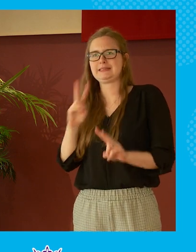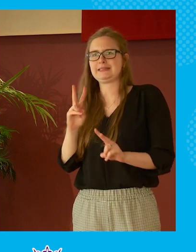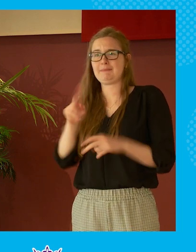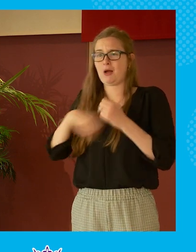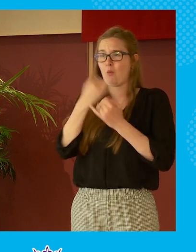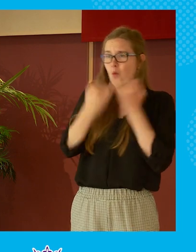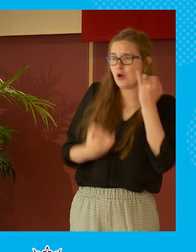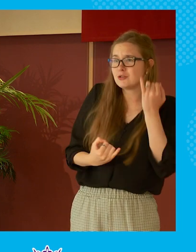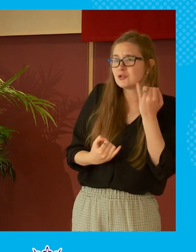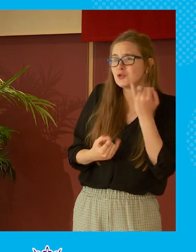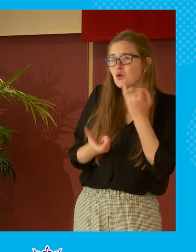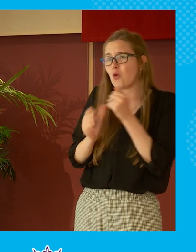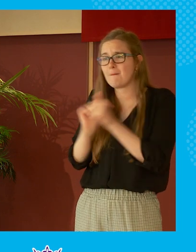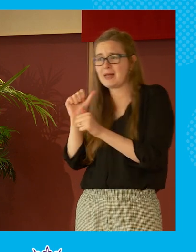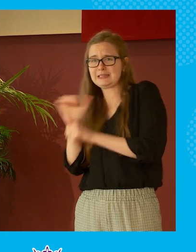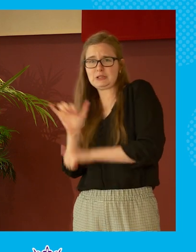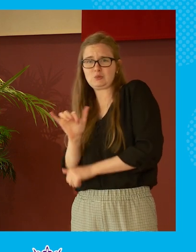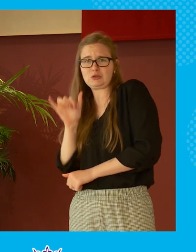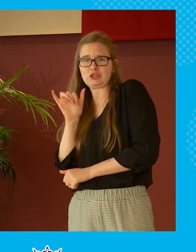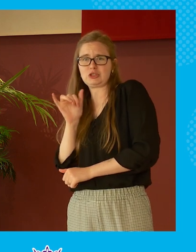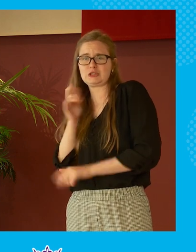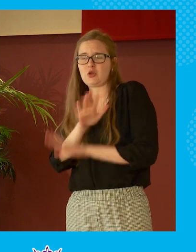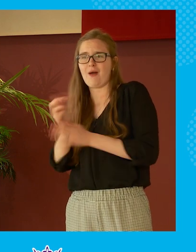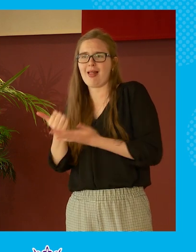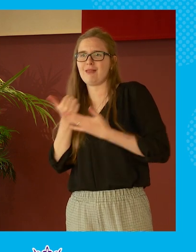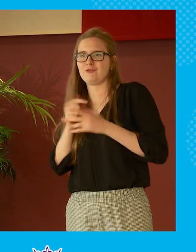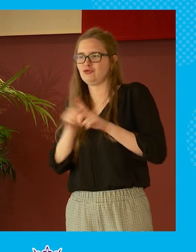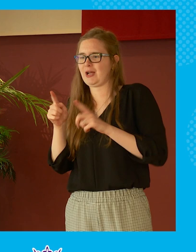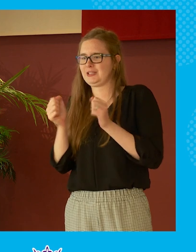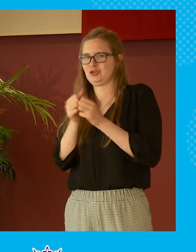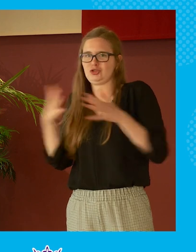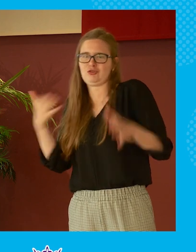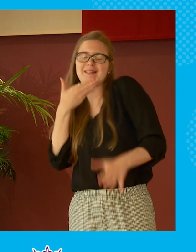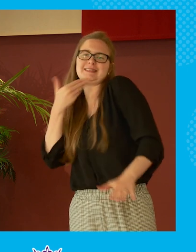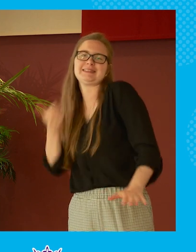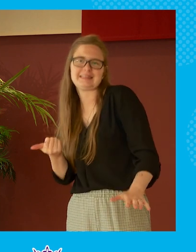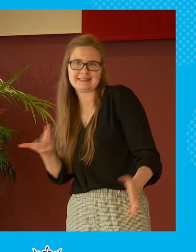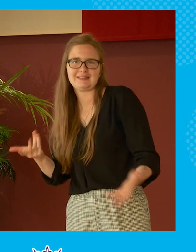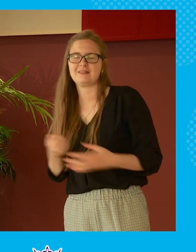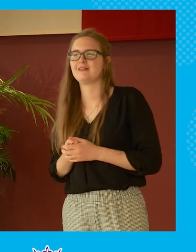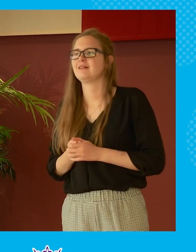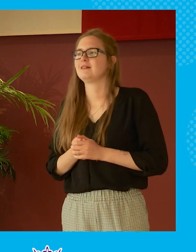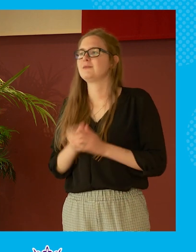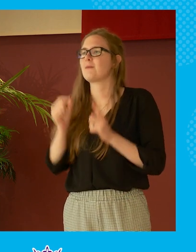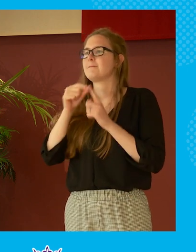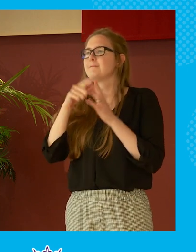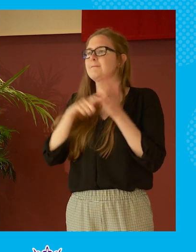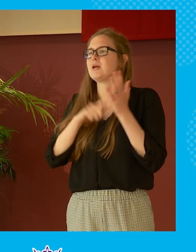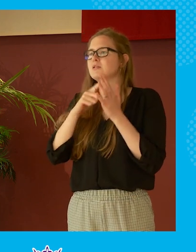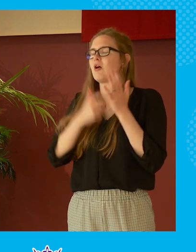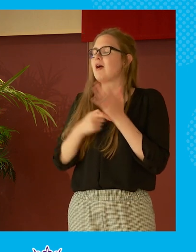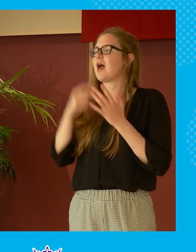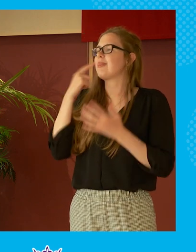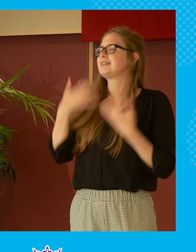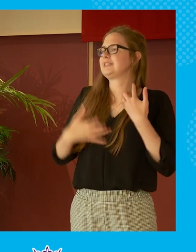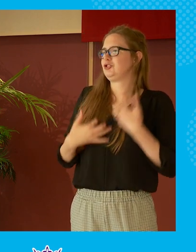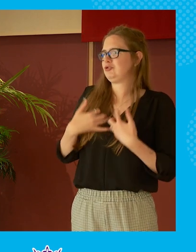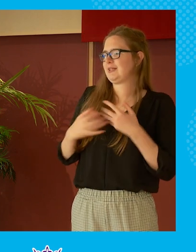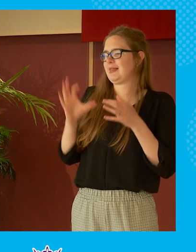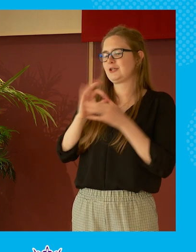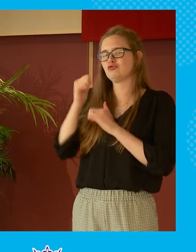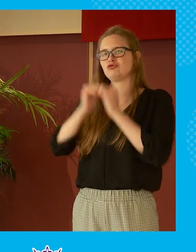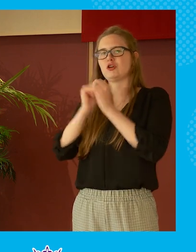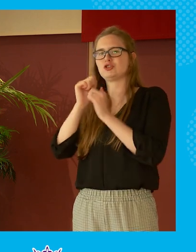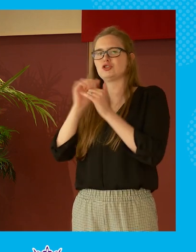worse it's clearly not helpful in terms of finding a way to disagree agreeably i think there's an there's an interesting thing here which is about the structure of